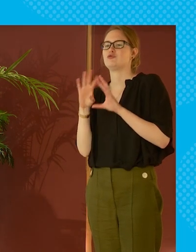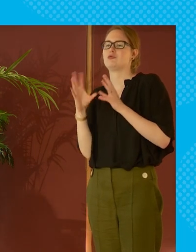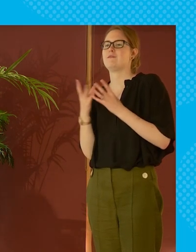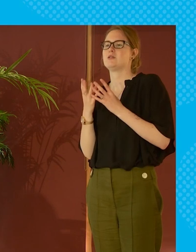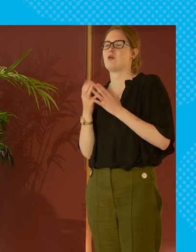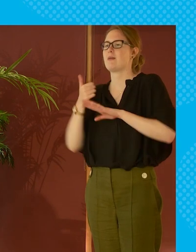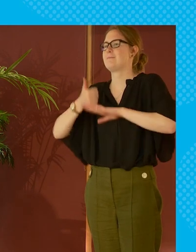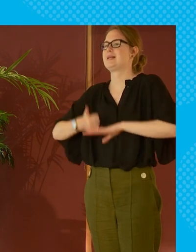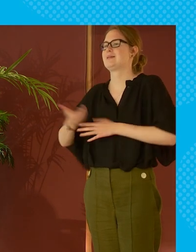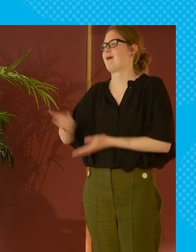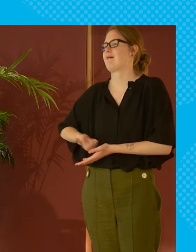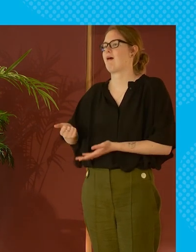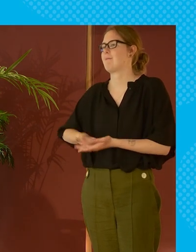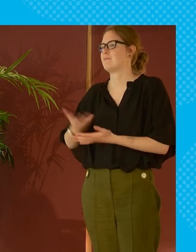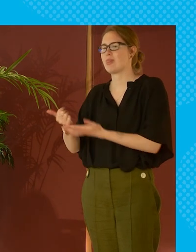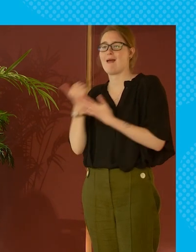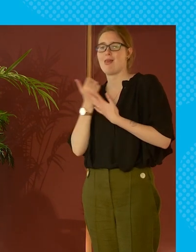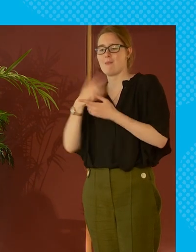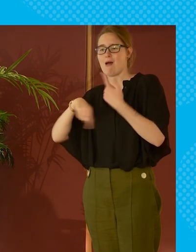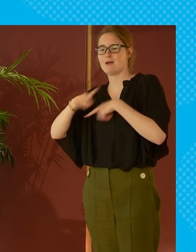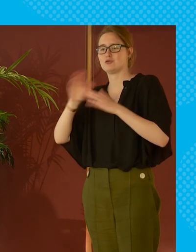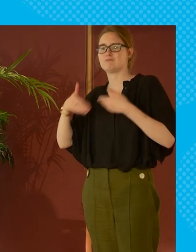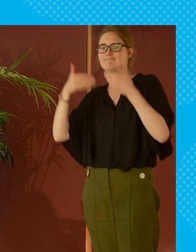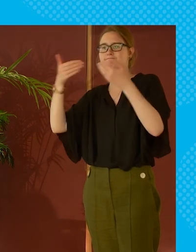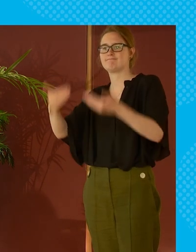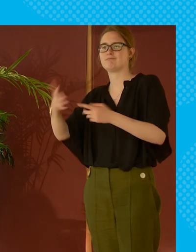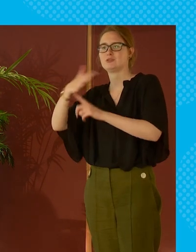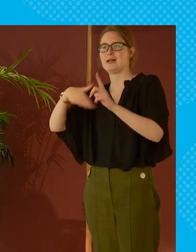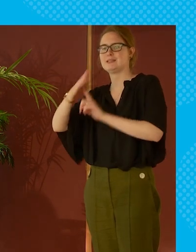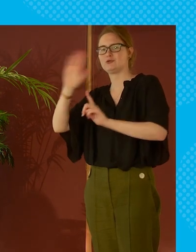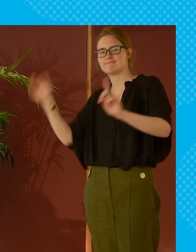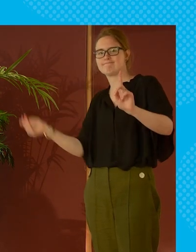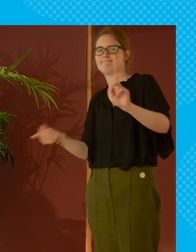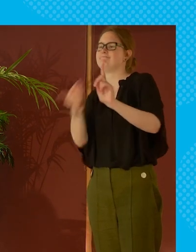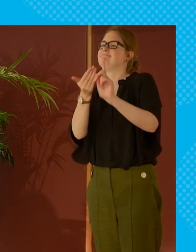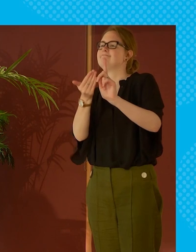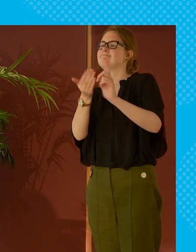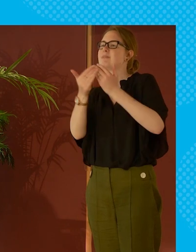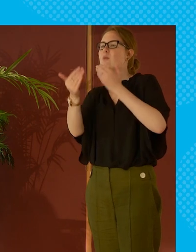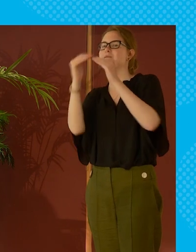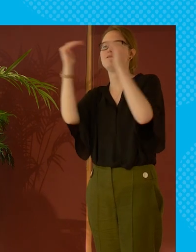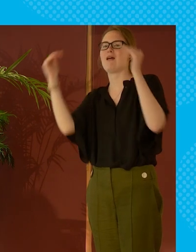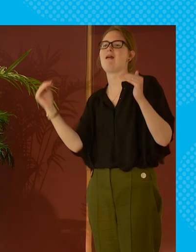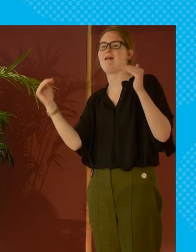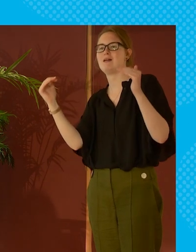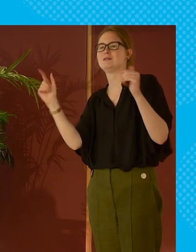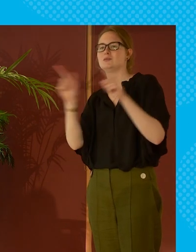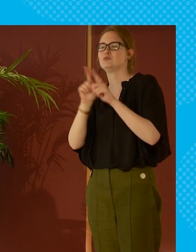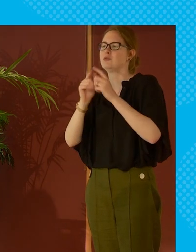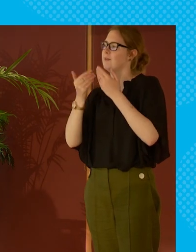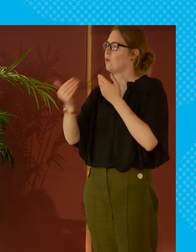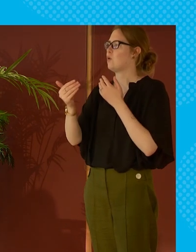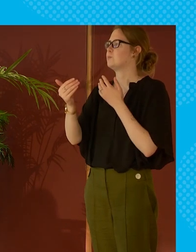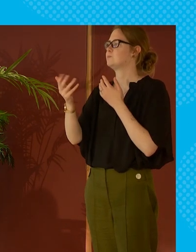universal basic income um uh help us move our society towards uh a much fairer